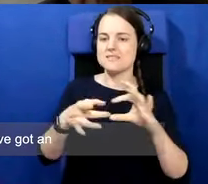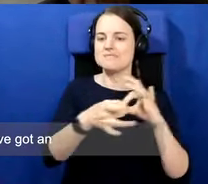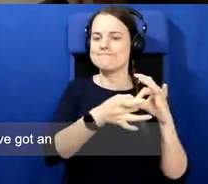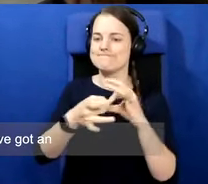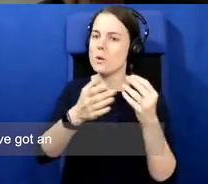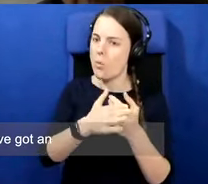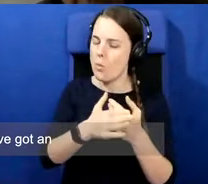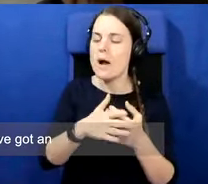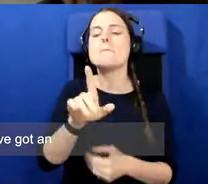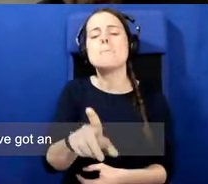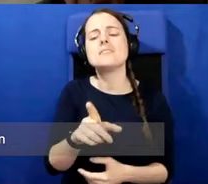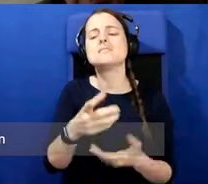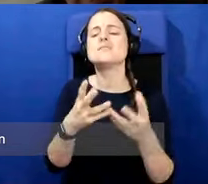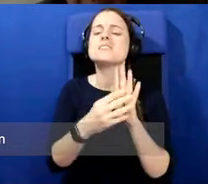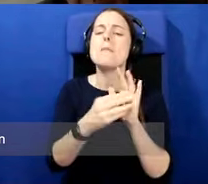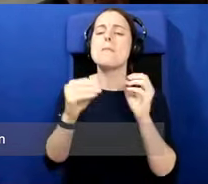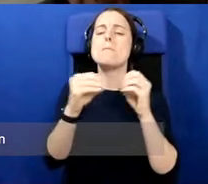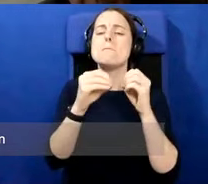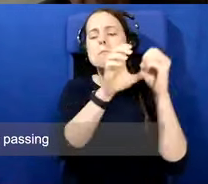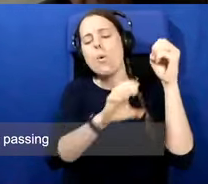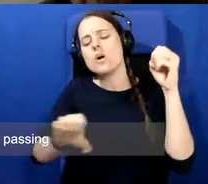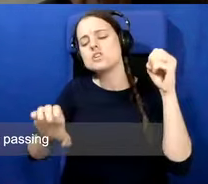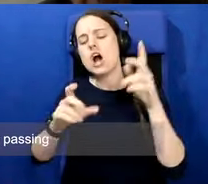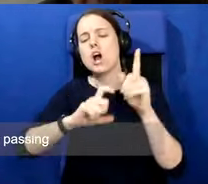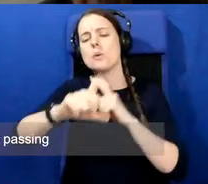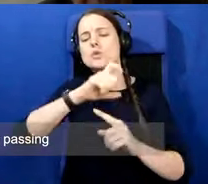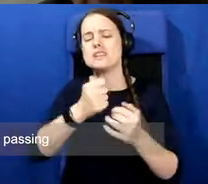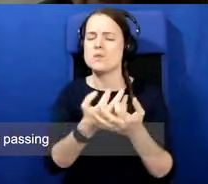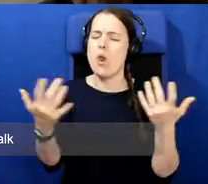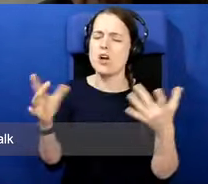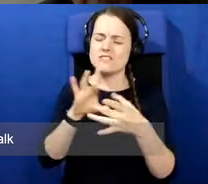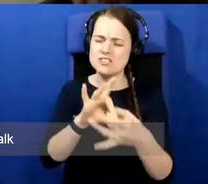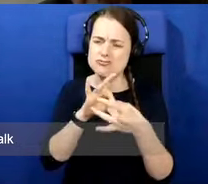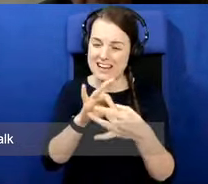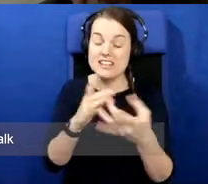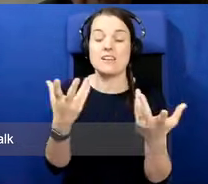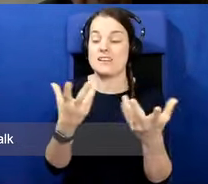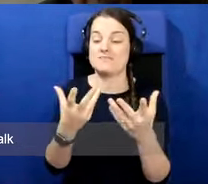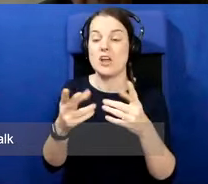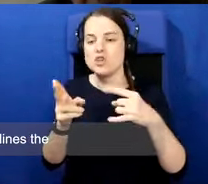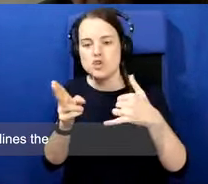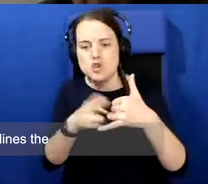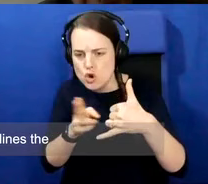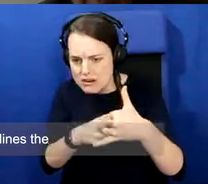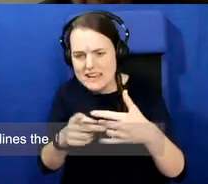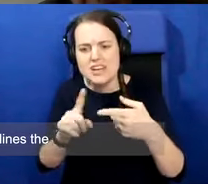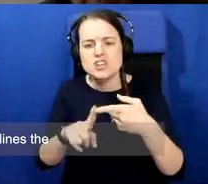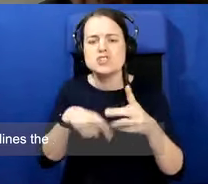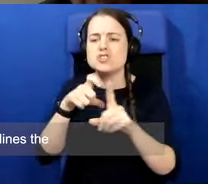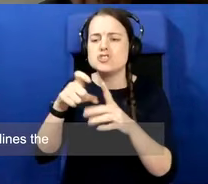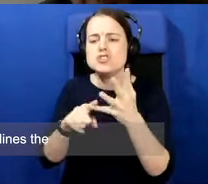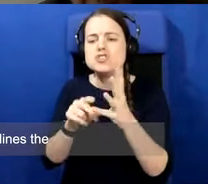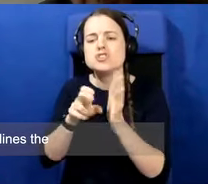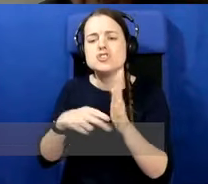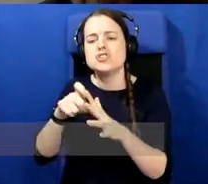communities, you've got an awful lot of interaction, Derry being the classic case in point, but Newry, Dundalk, into those areas, the railway